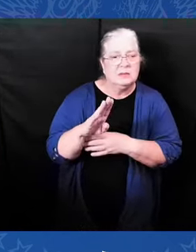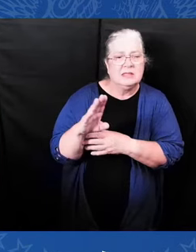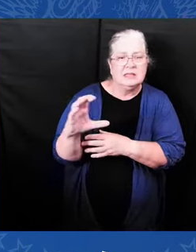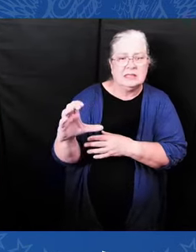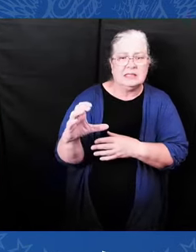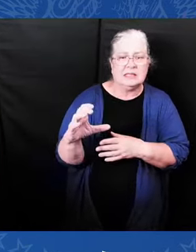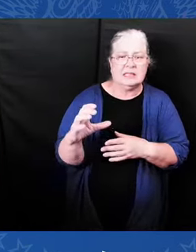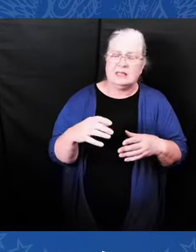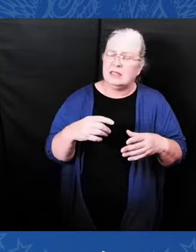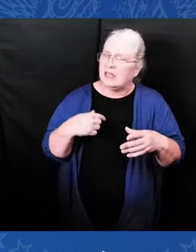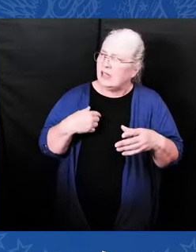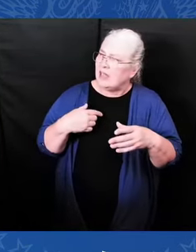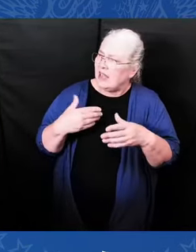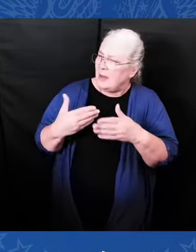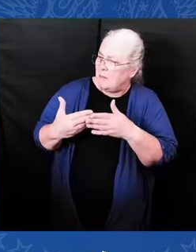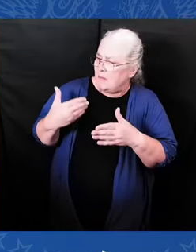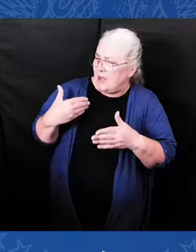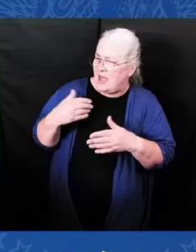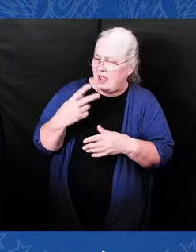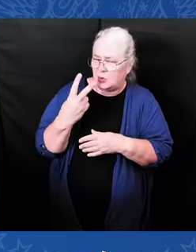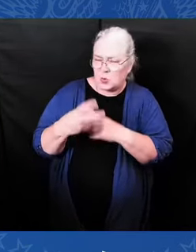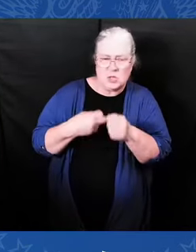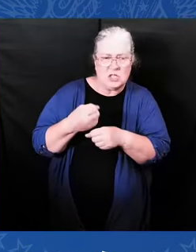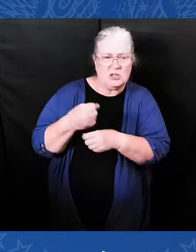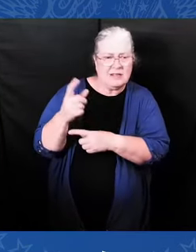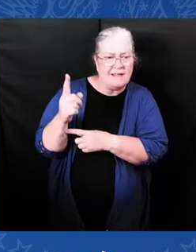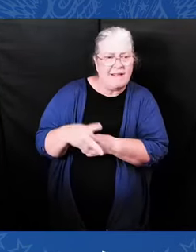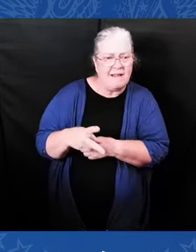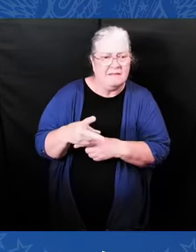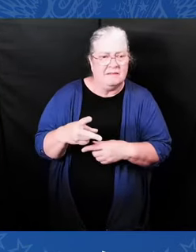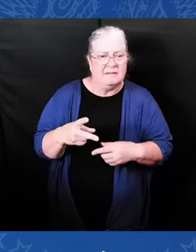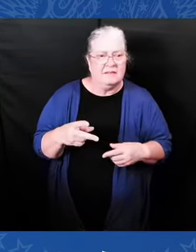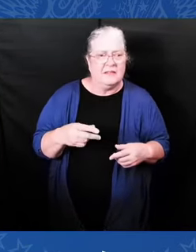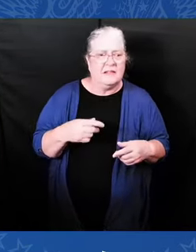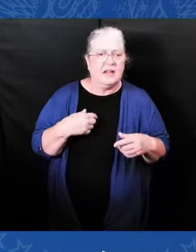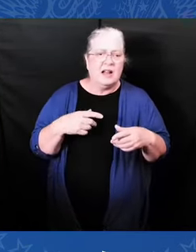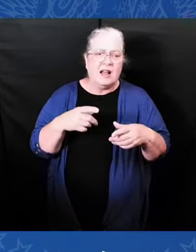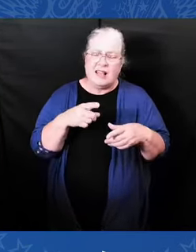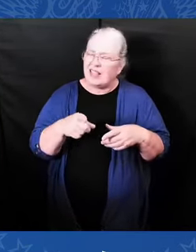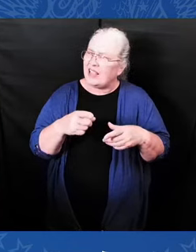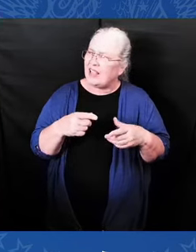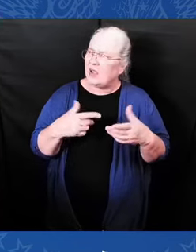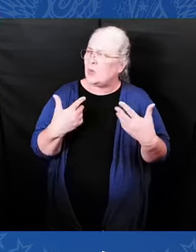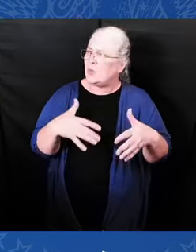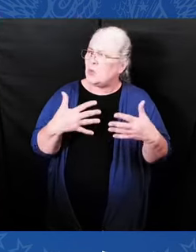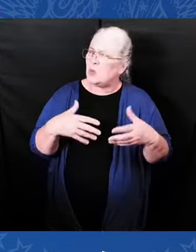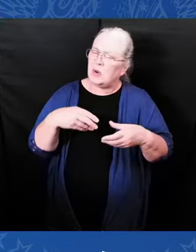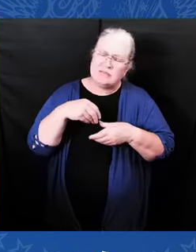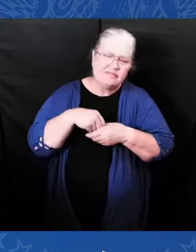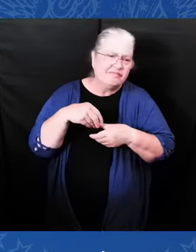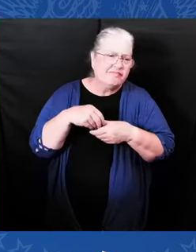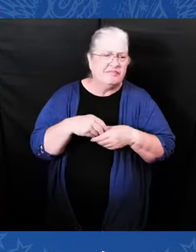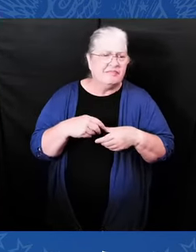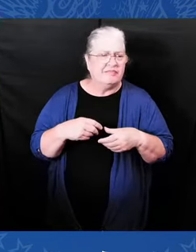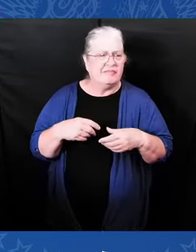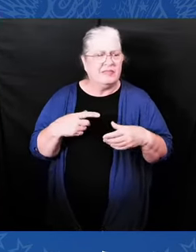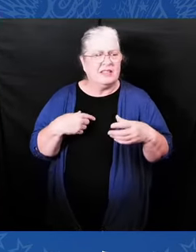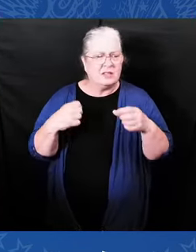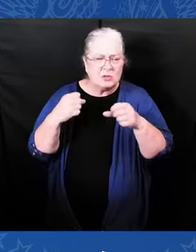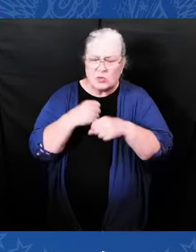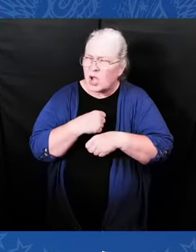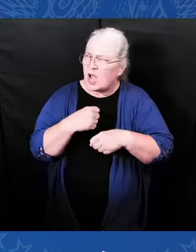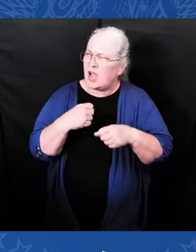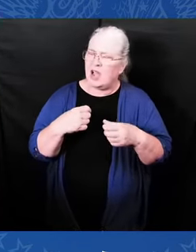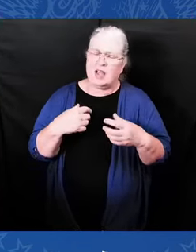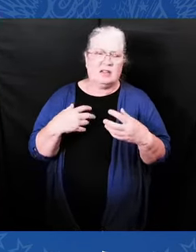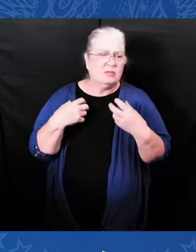especially black Americans. In 2020, in the middle of a deadly pandemic, a historic march for justice and equality,